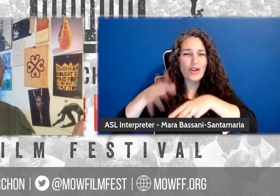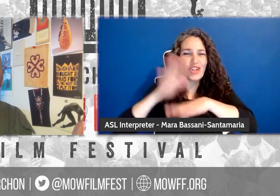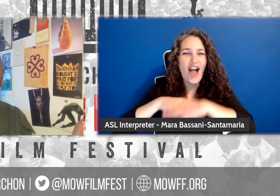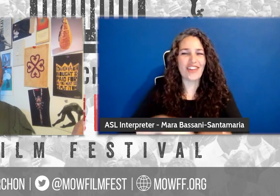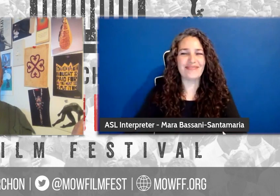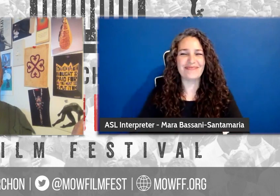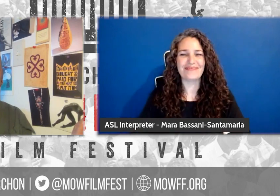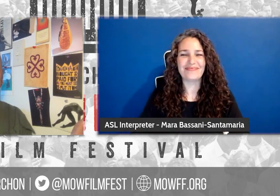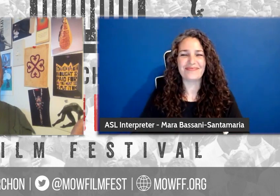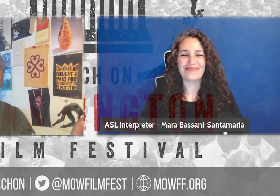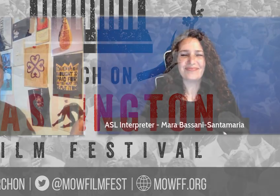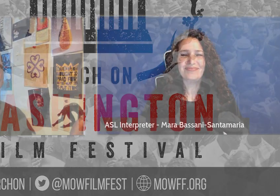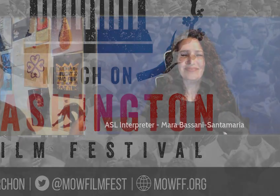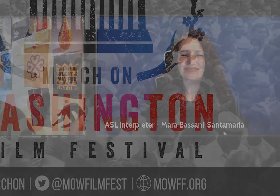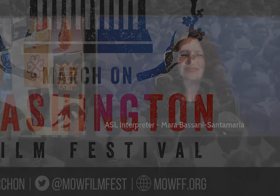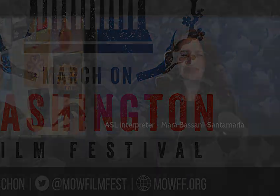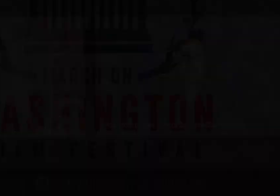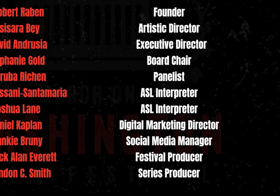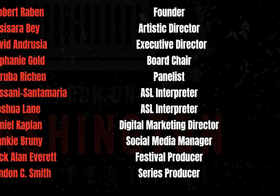March on. Thank